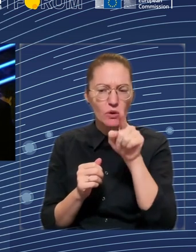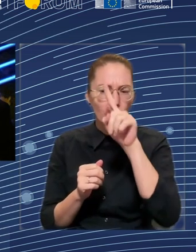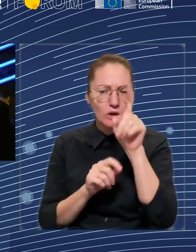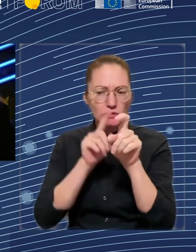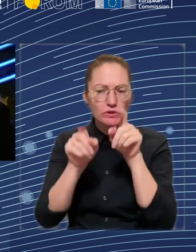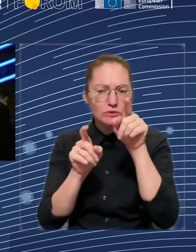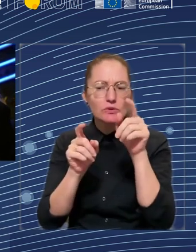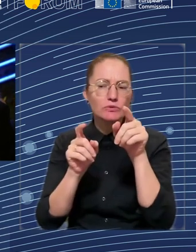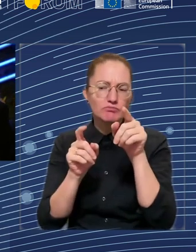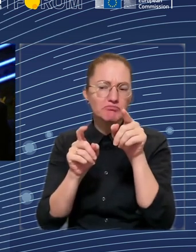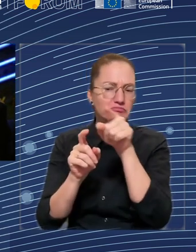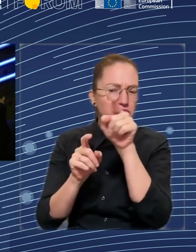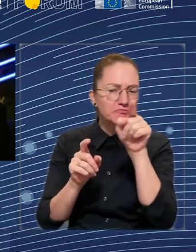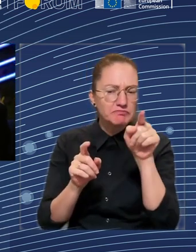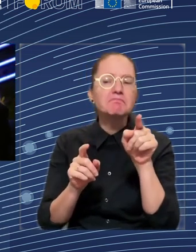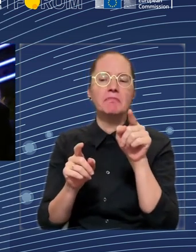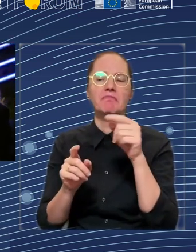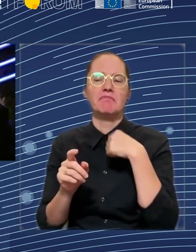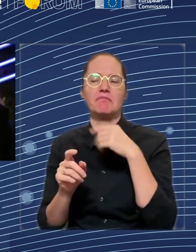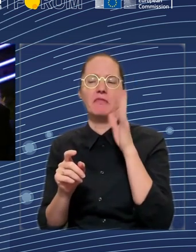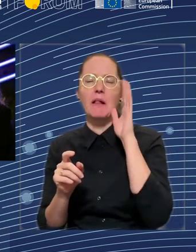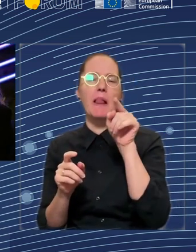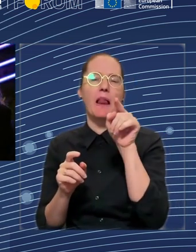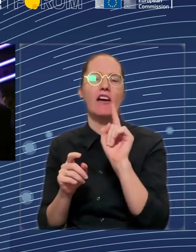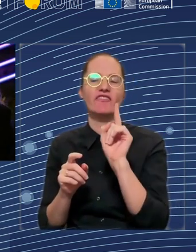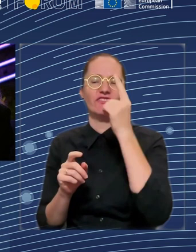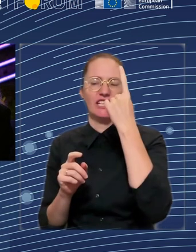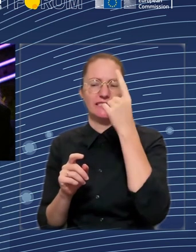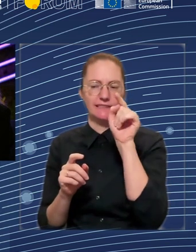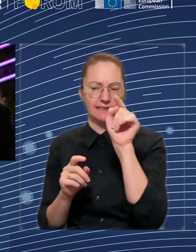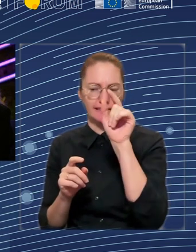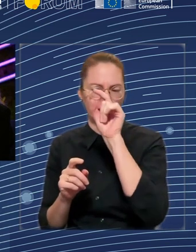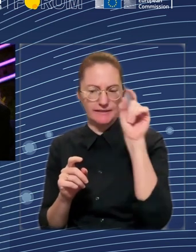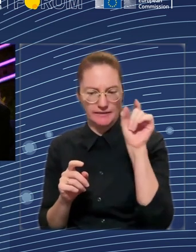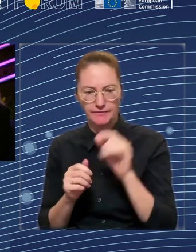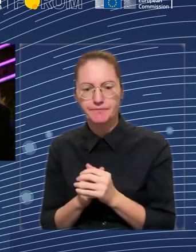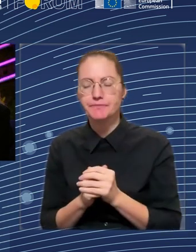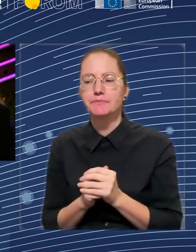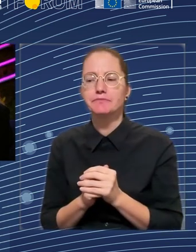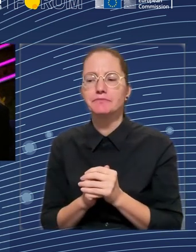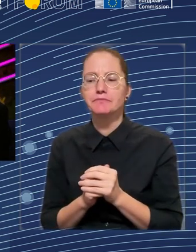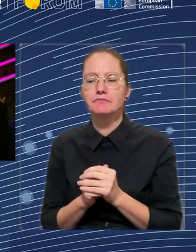pipe dream? Who would like to tackle that first? Perhaps, Kenneth, what do you think of universal basic income?